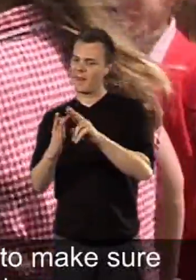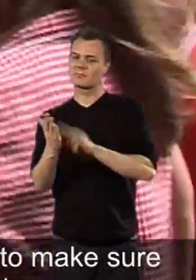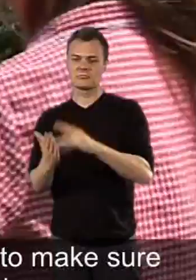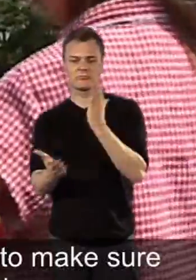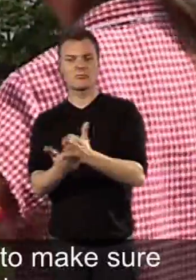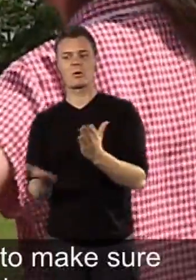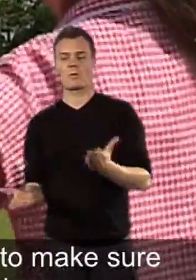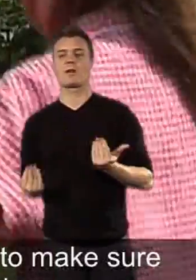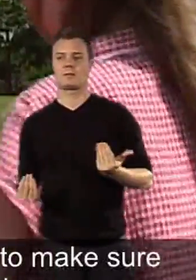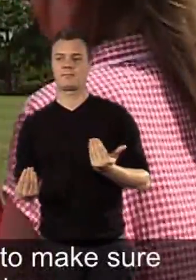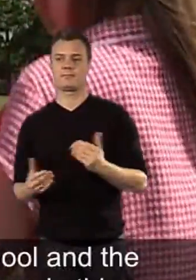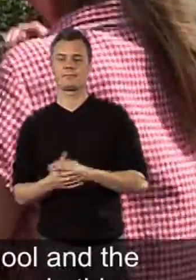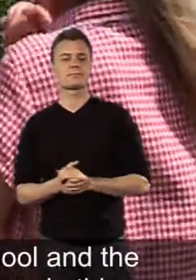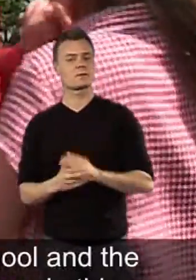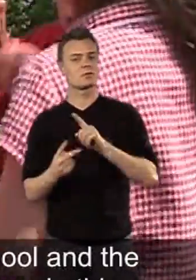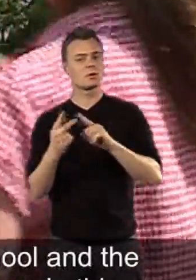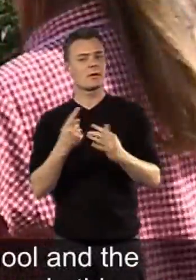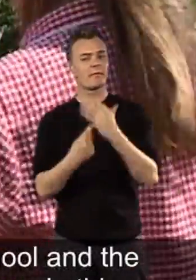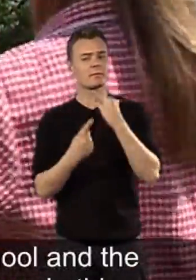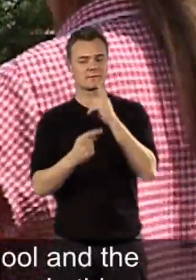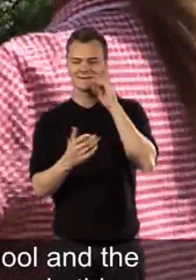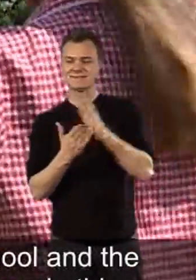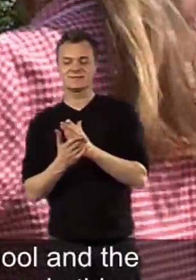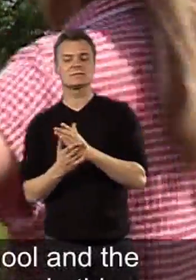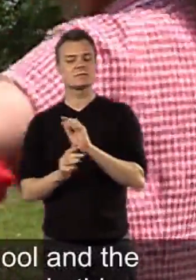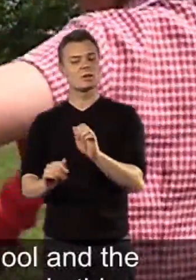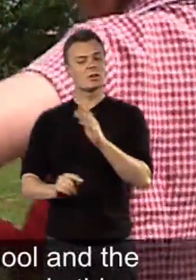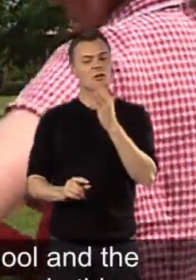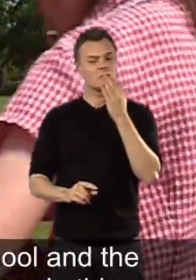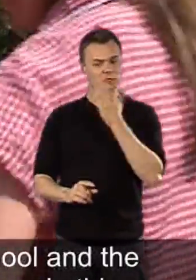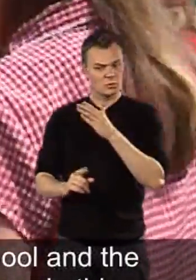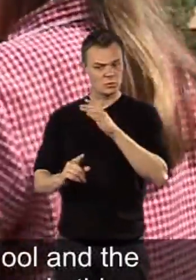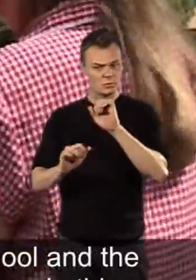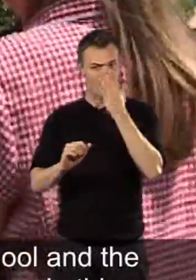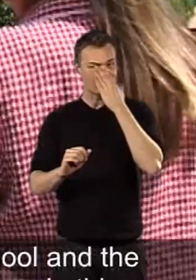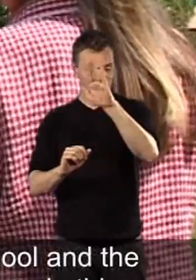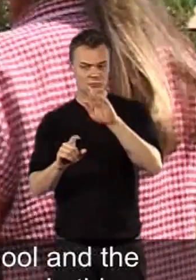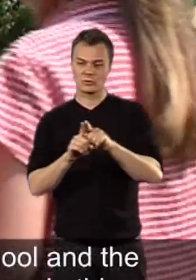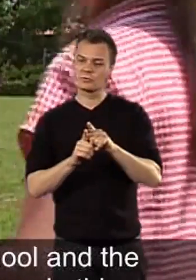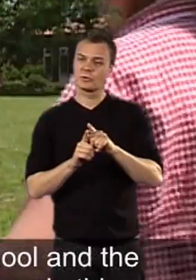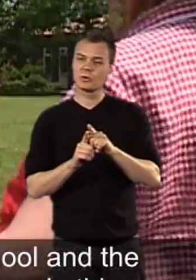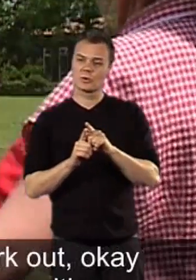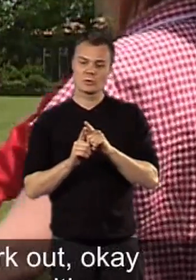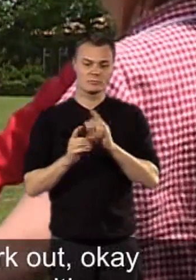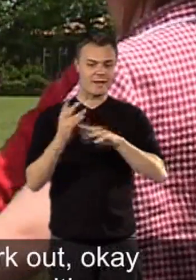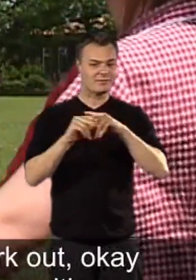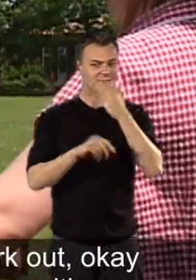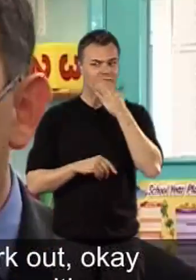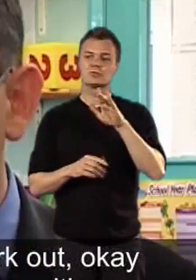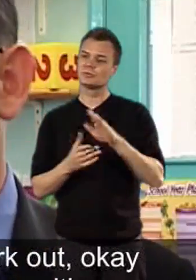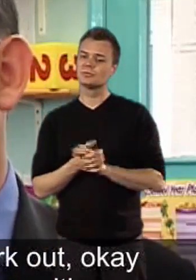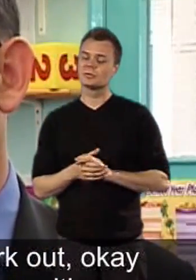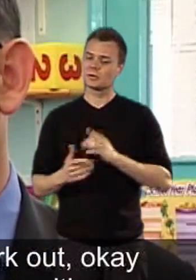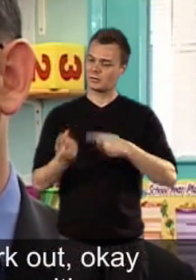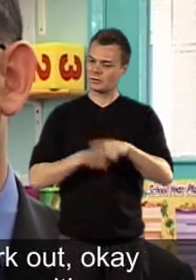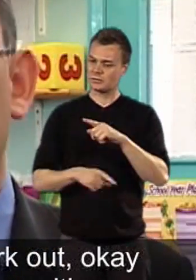Ben was welcome. The two drivers really were the school and the parents' attitudes to say, yes we can do this, let's have a go at it.